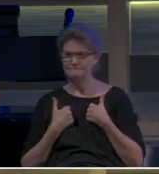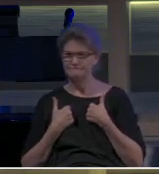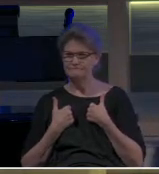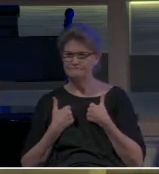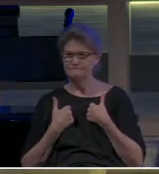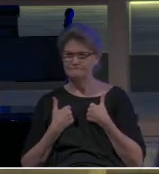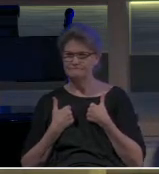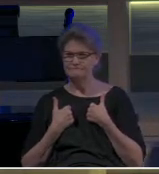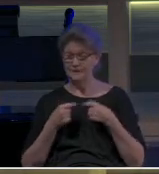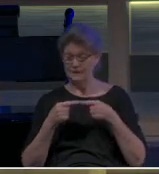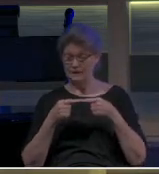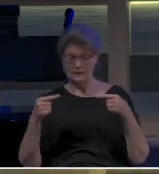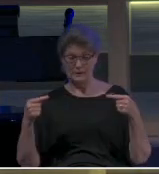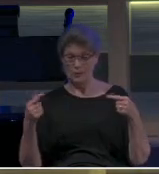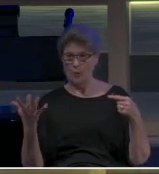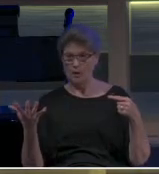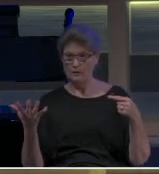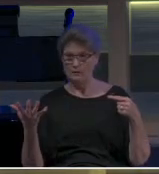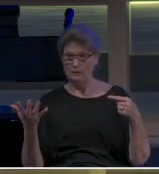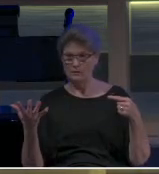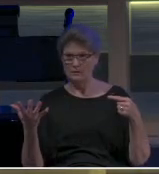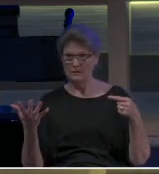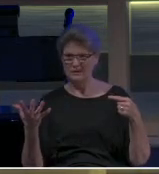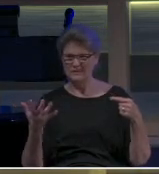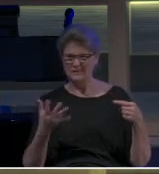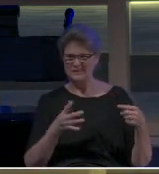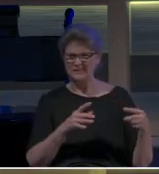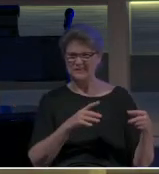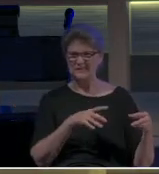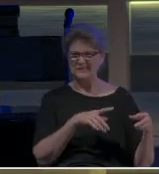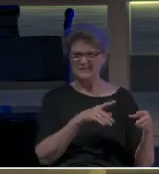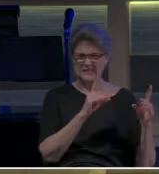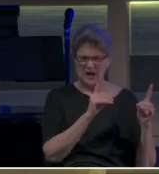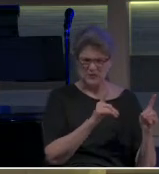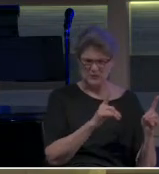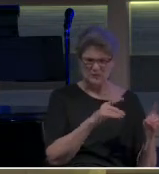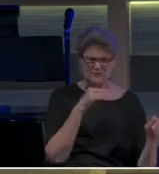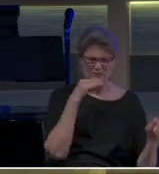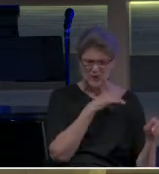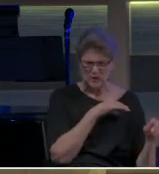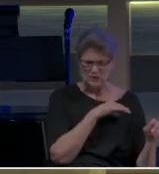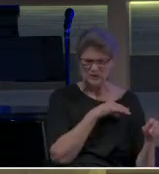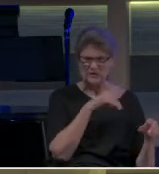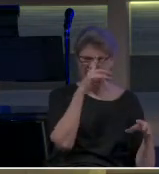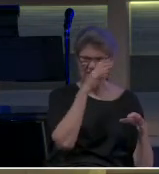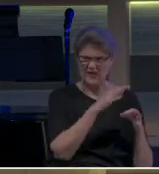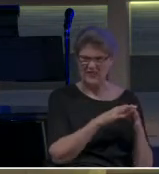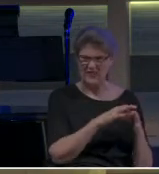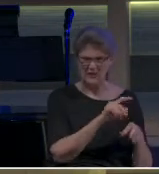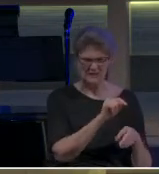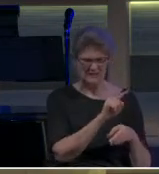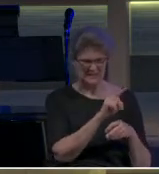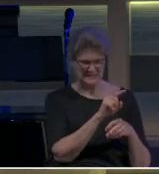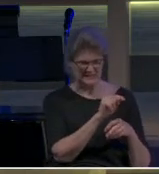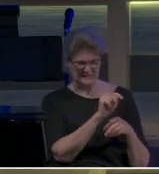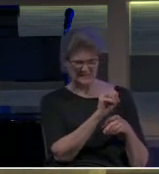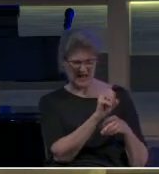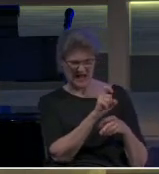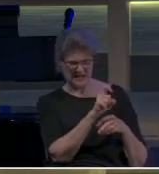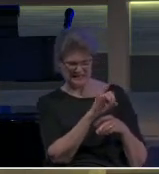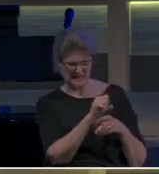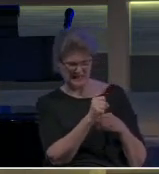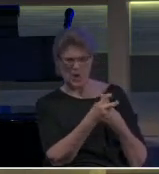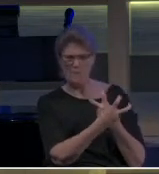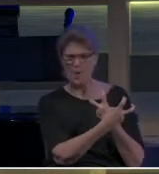would be toxic doctrine and faith. What are toxins? Toxins are